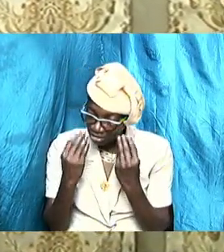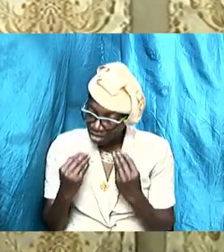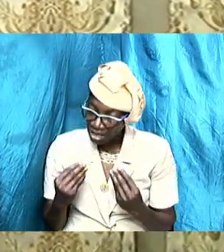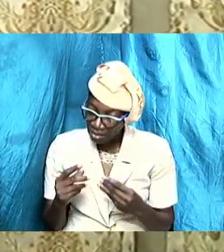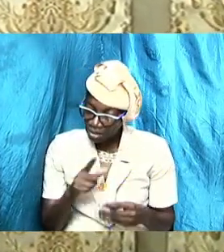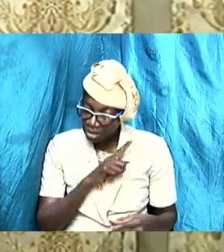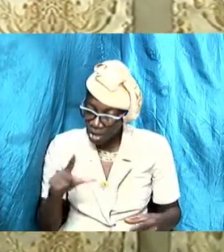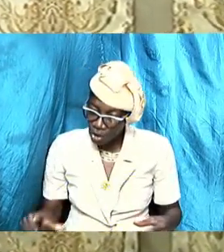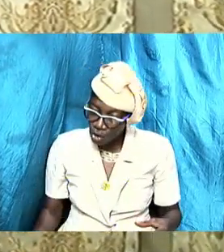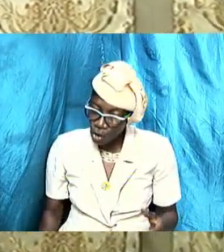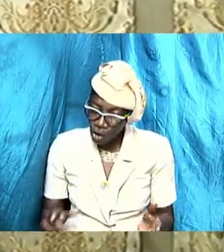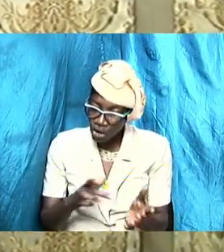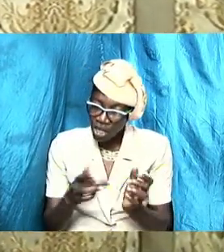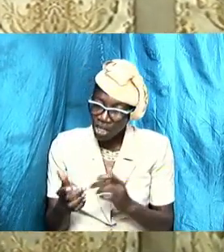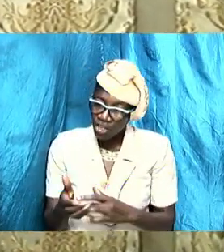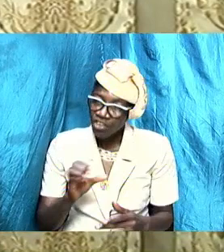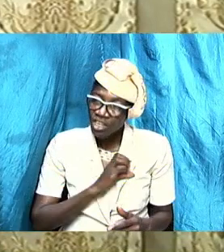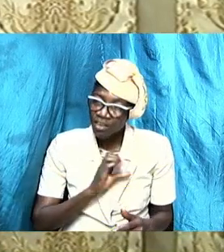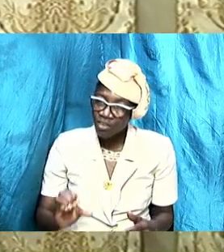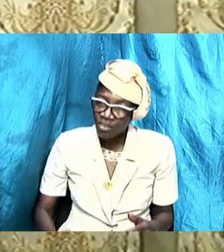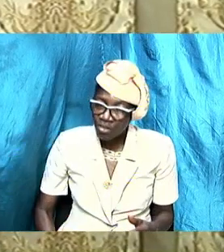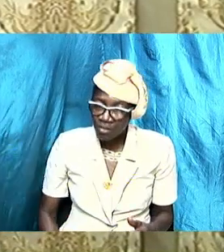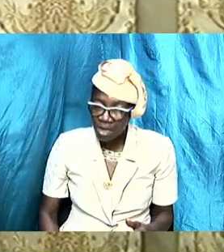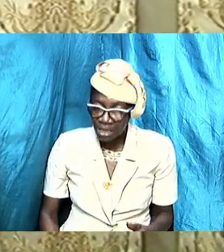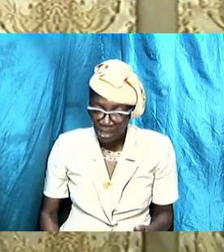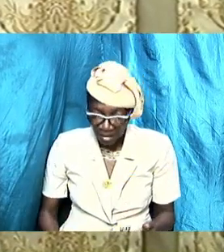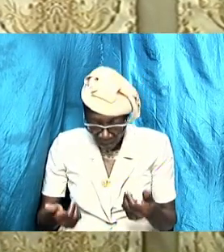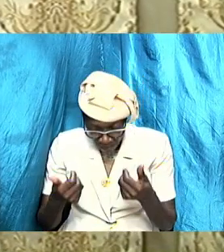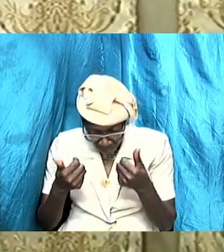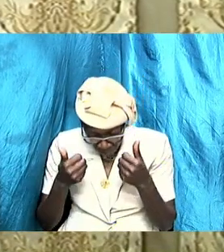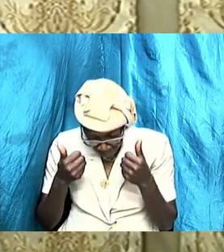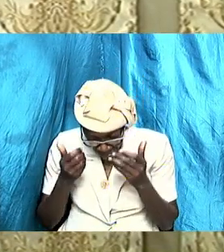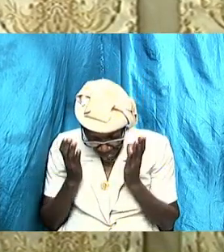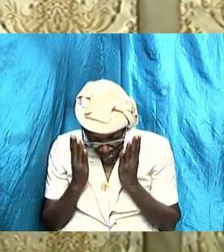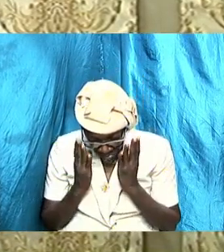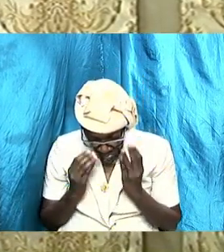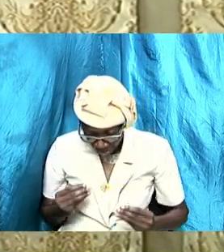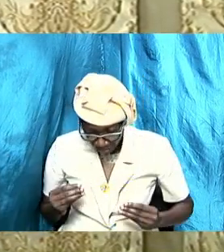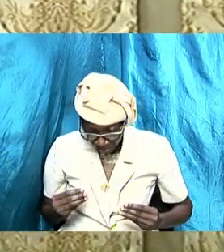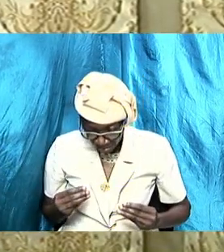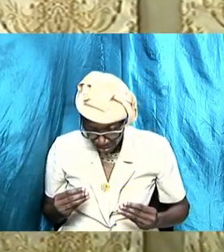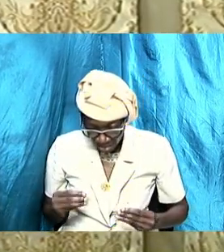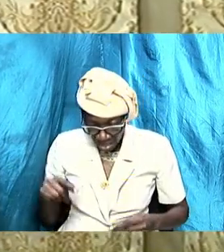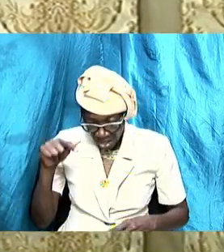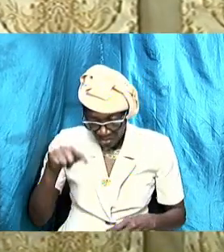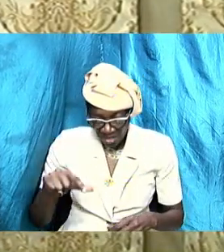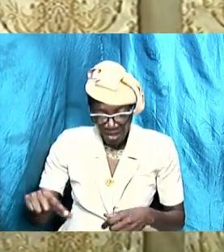you're embarrassing this gospel you're embarrassing the church